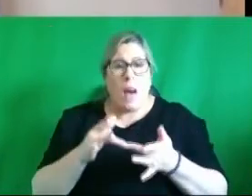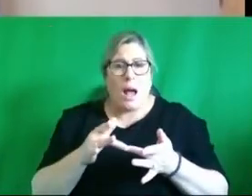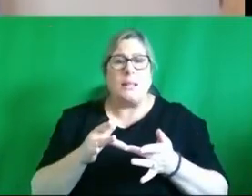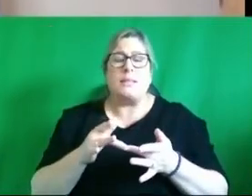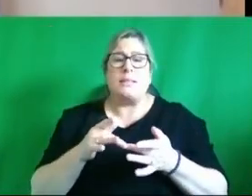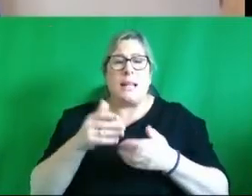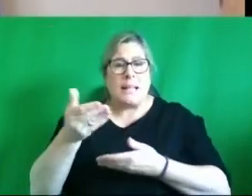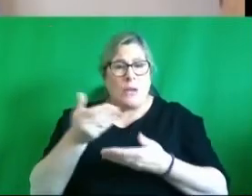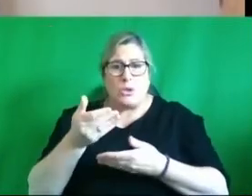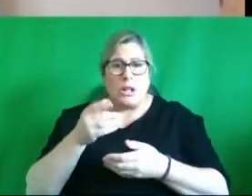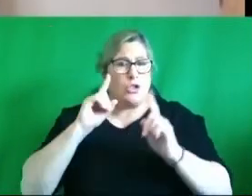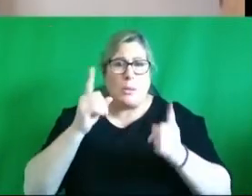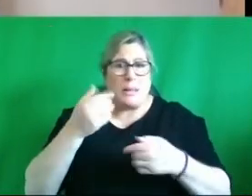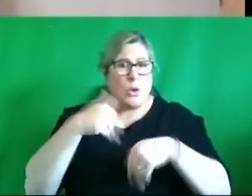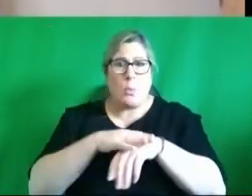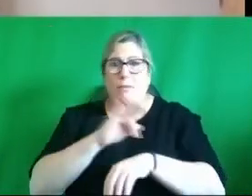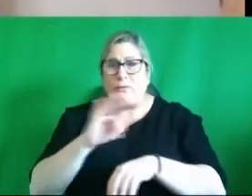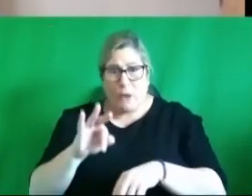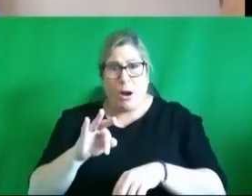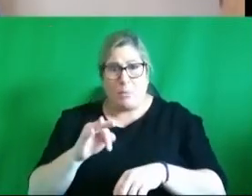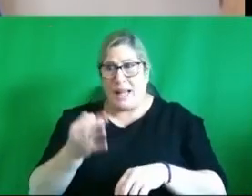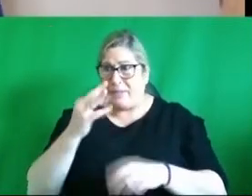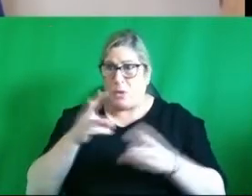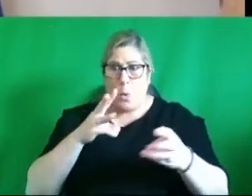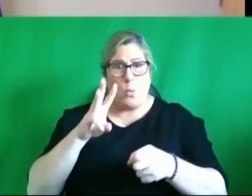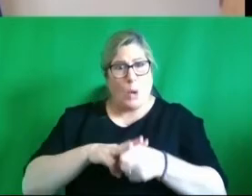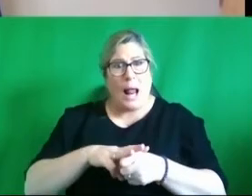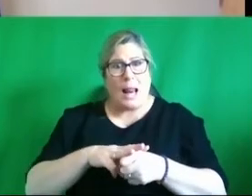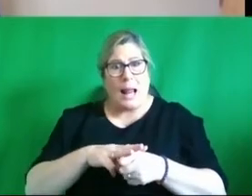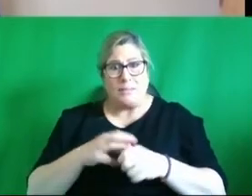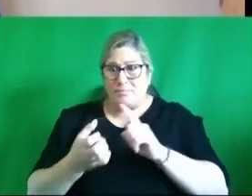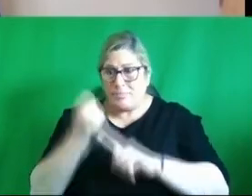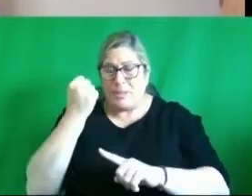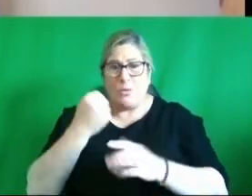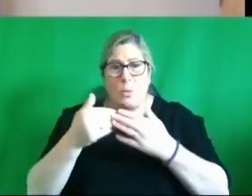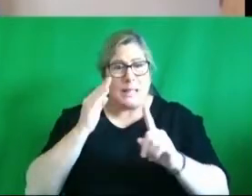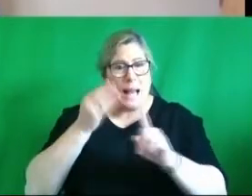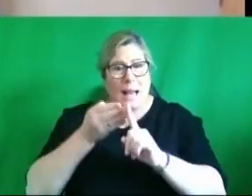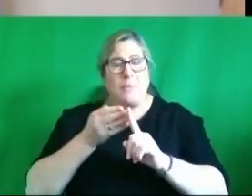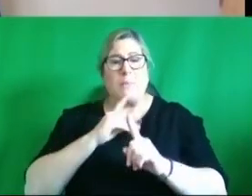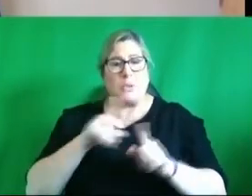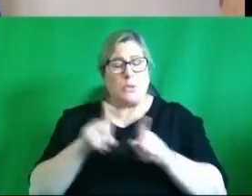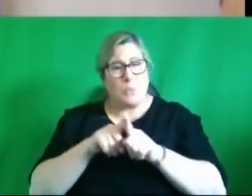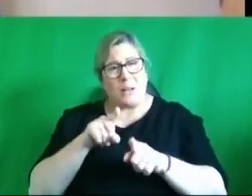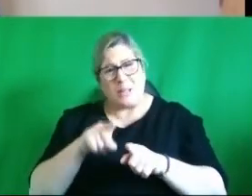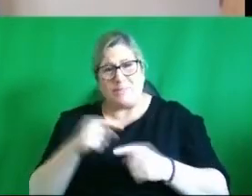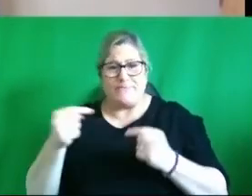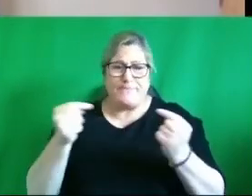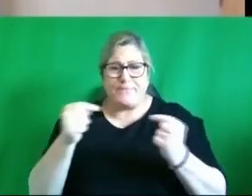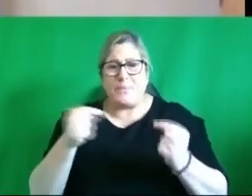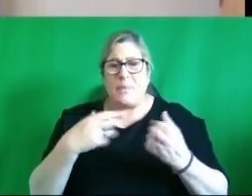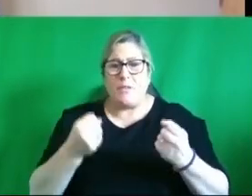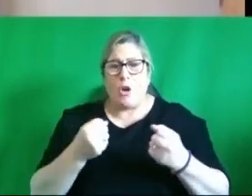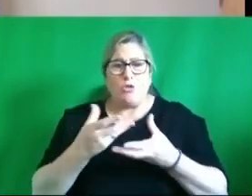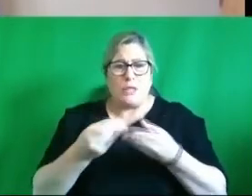as long as it works and it's effective but by doing that you also free up resources for the more complex complicated